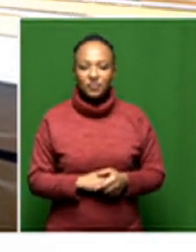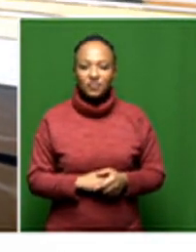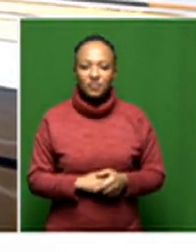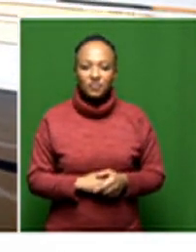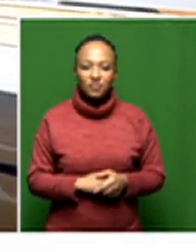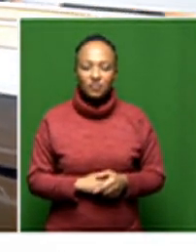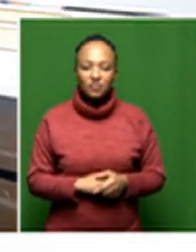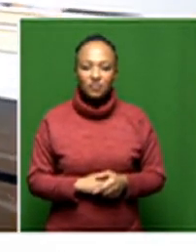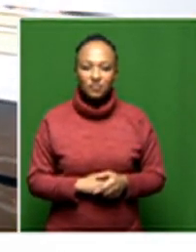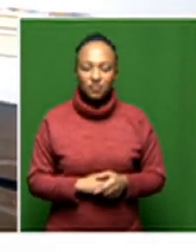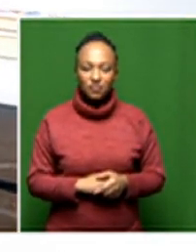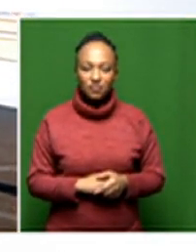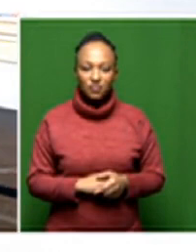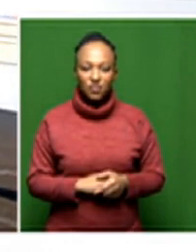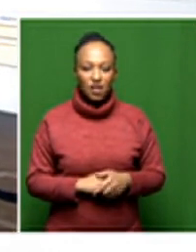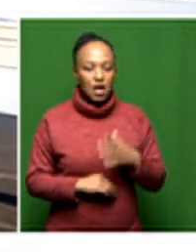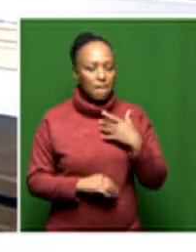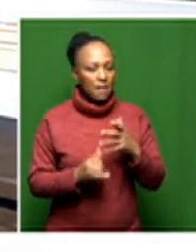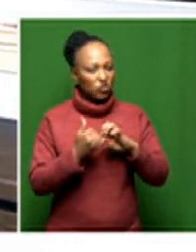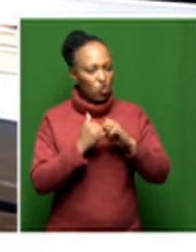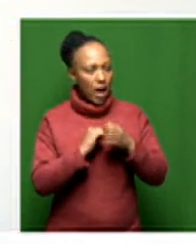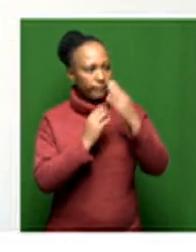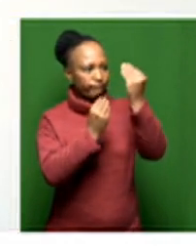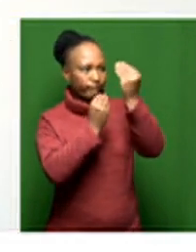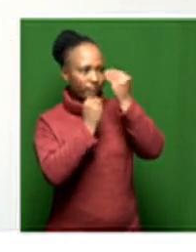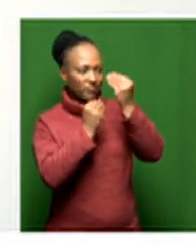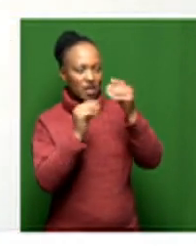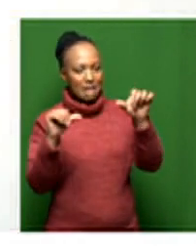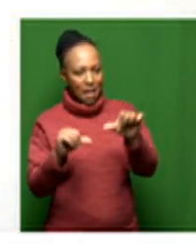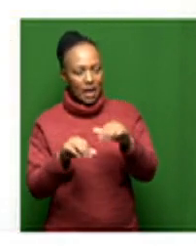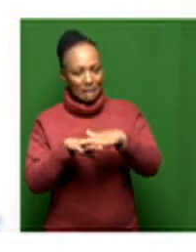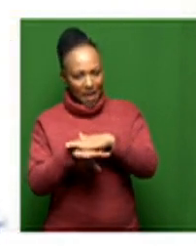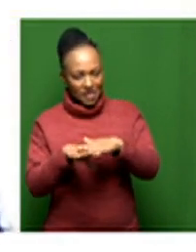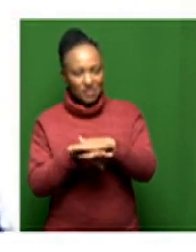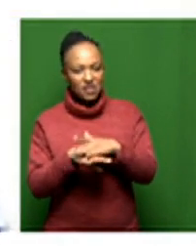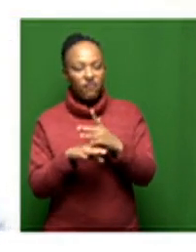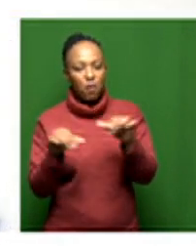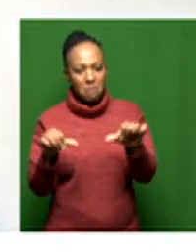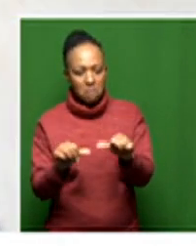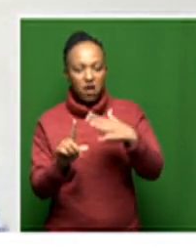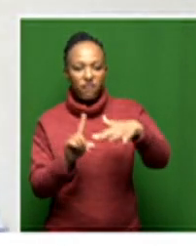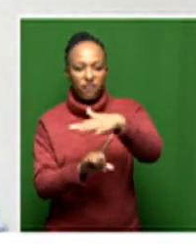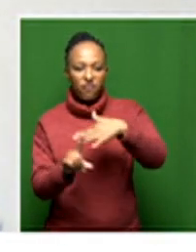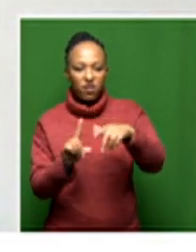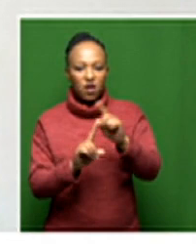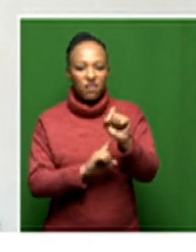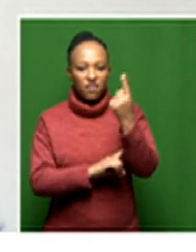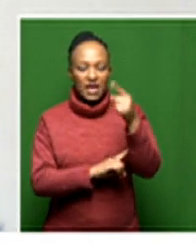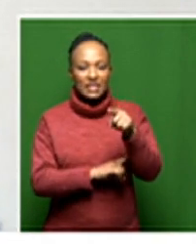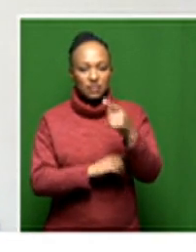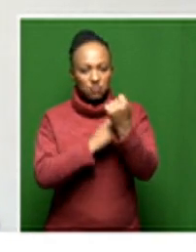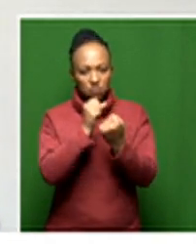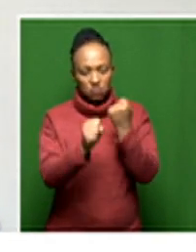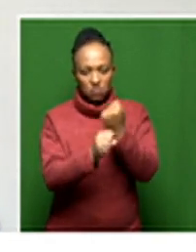this was my lecturer trying to get me back to base camp very quickly um this was my first year in the